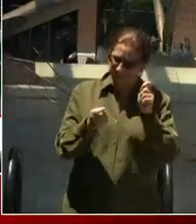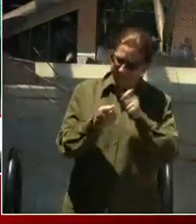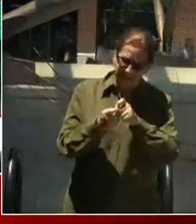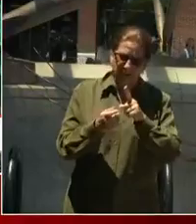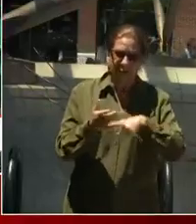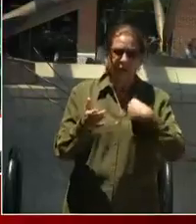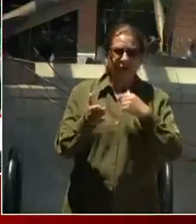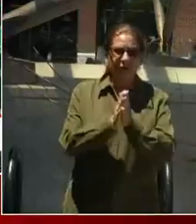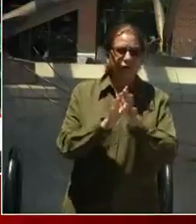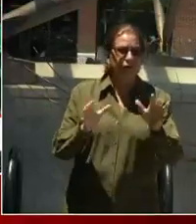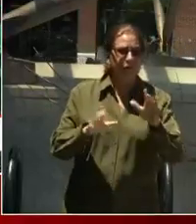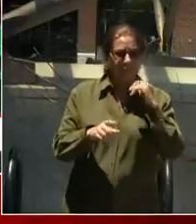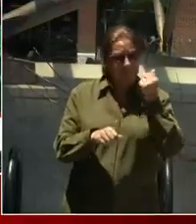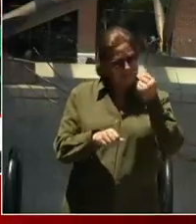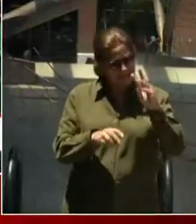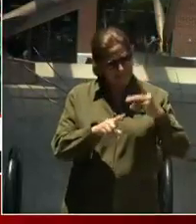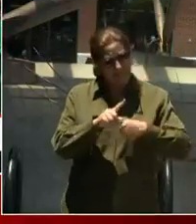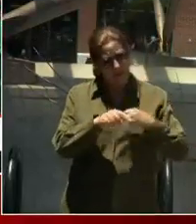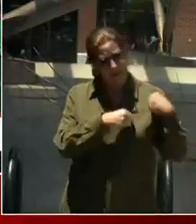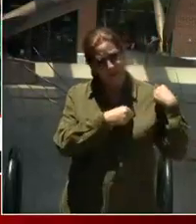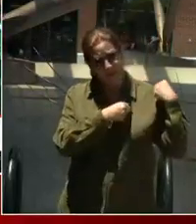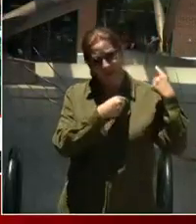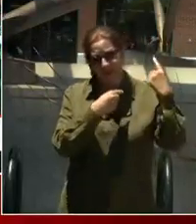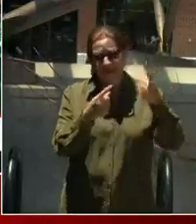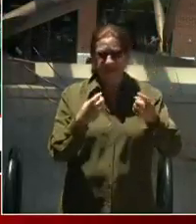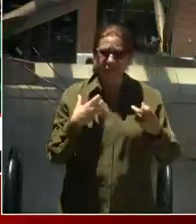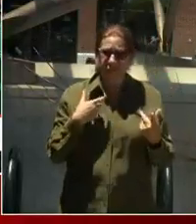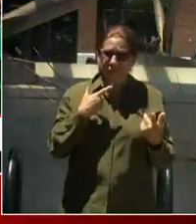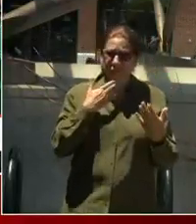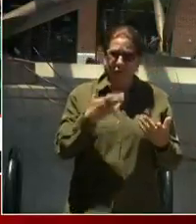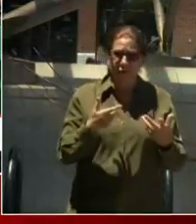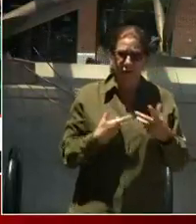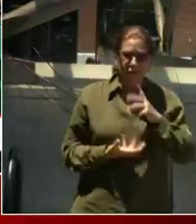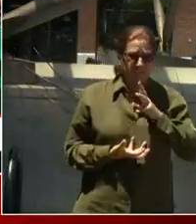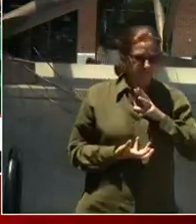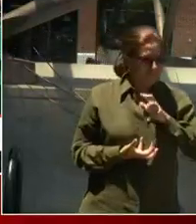sacrifices. And because of that, we are crushing this virus.